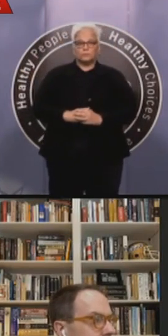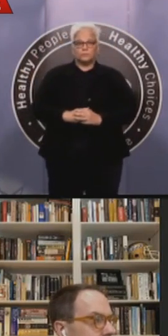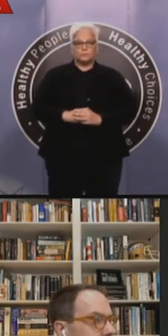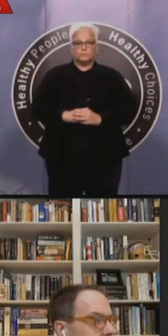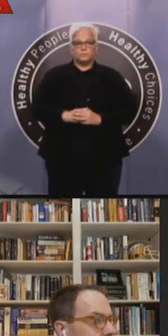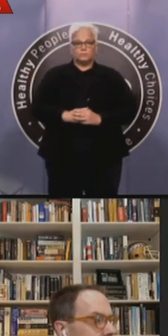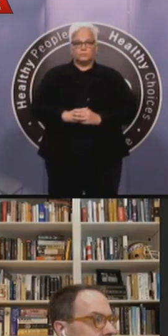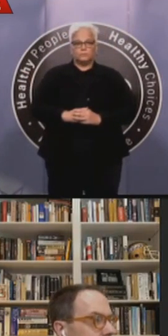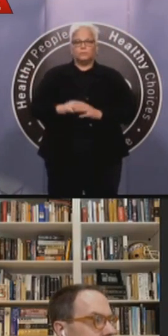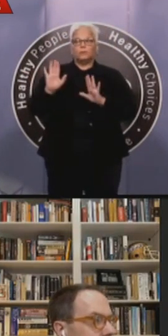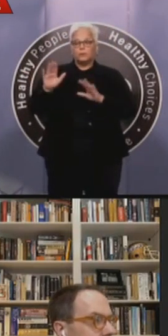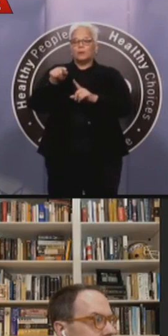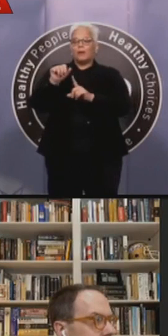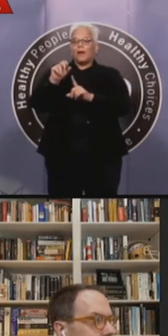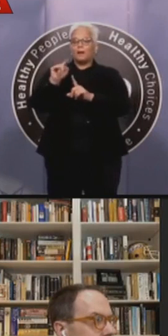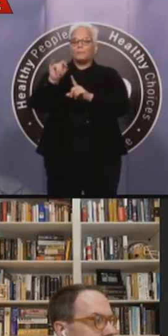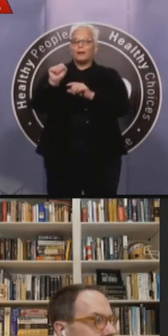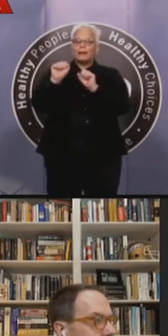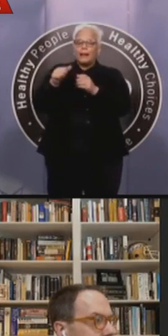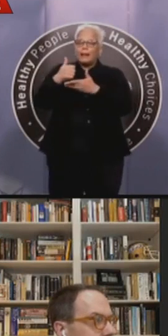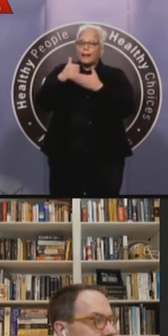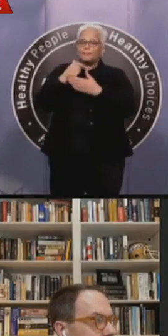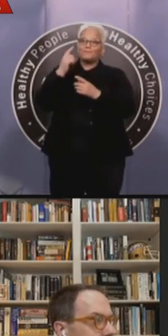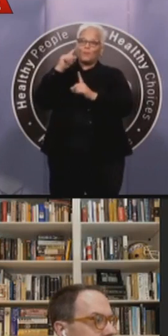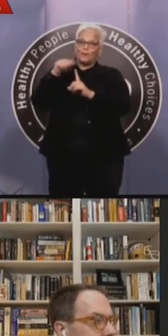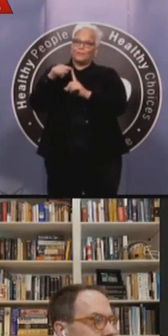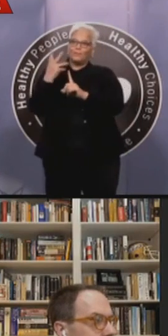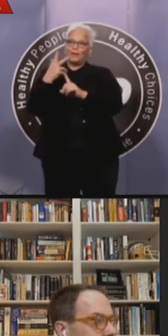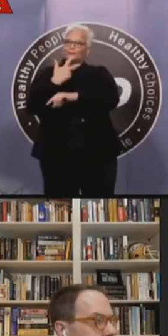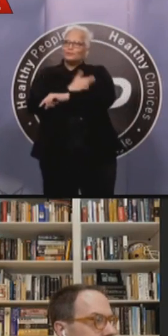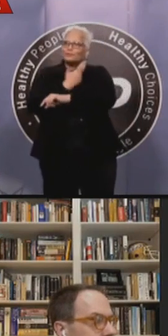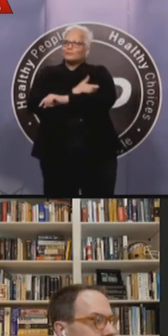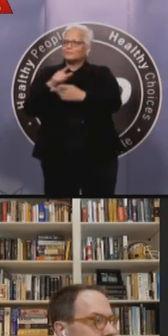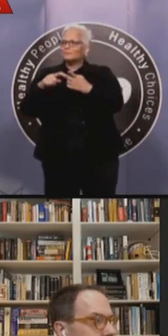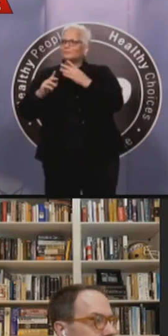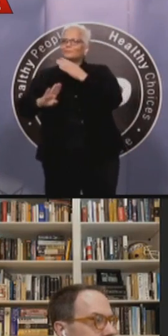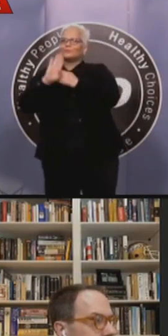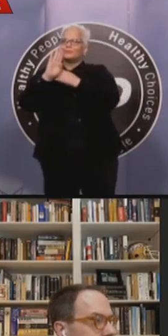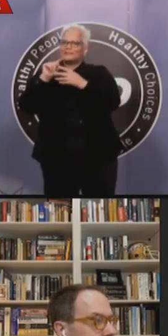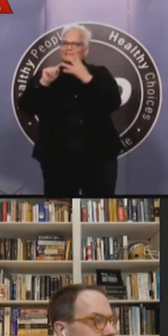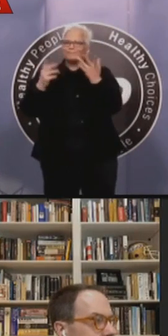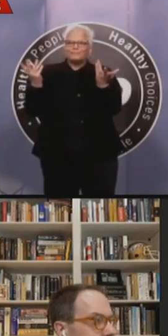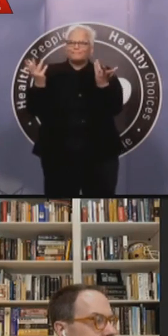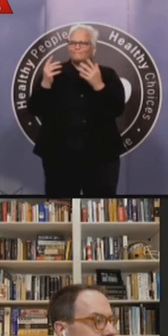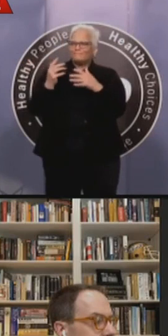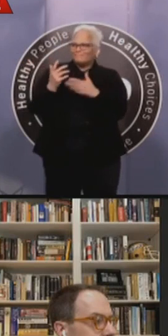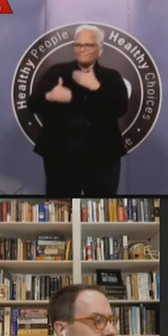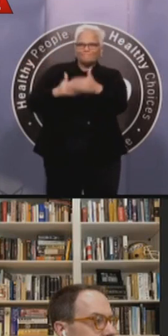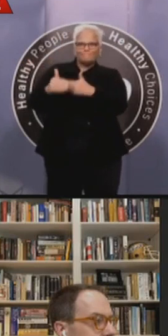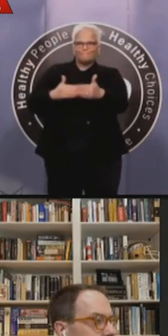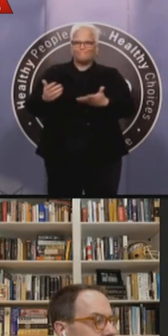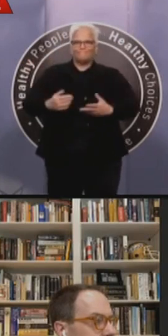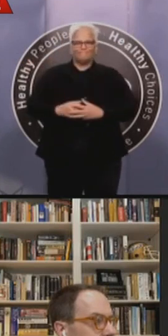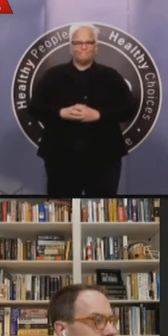strategy, uh, when that is, is, is, ready to, to begin when vaccine's available in 12, 18 months as the, um,